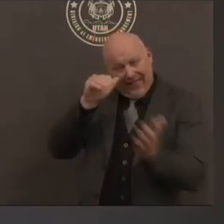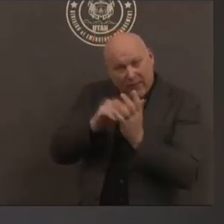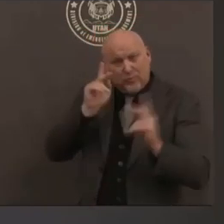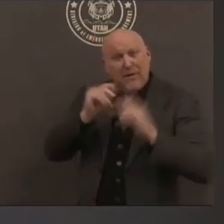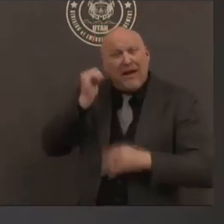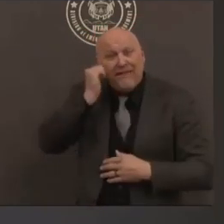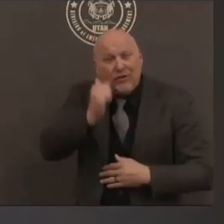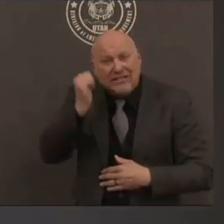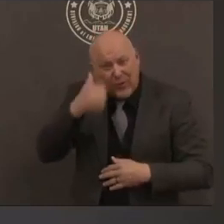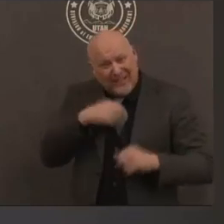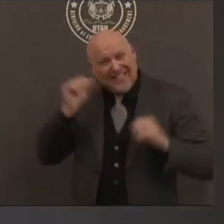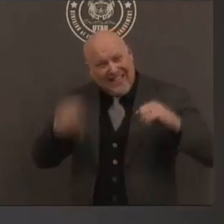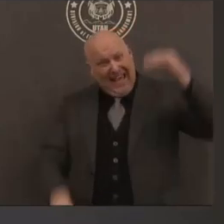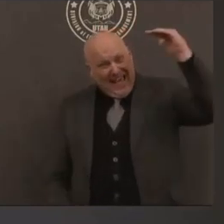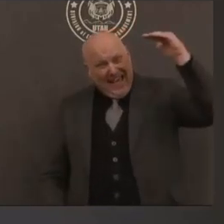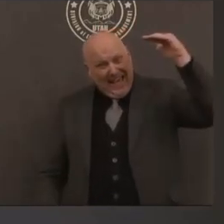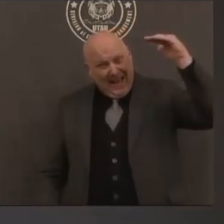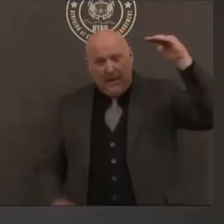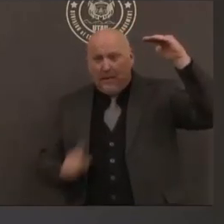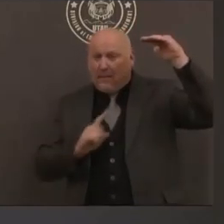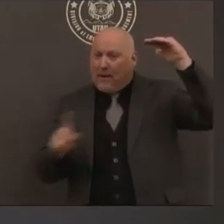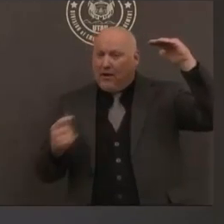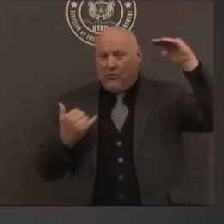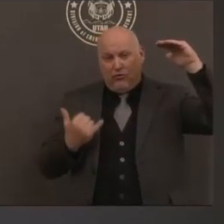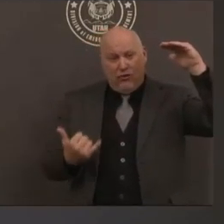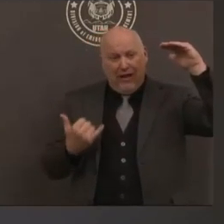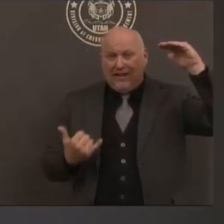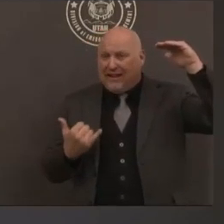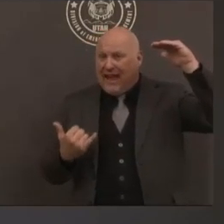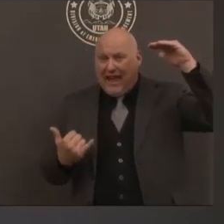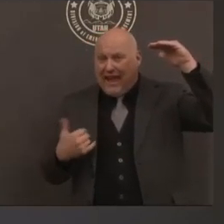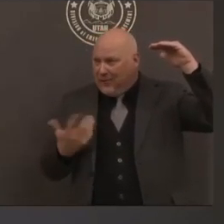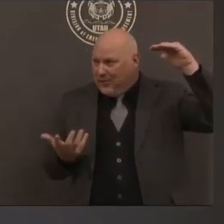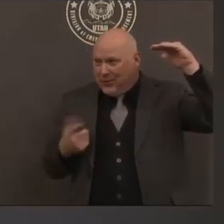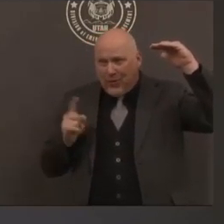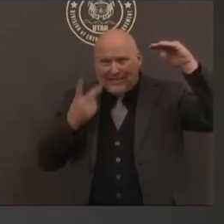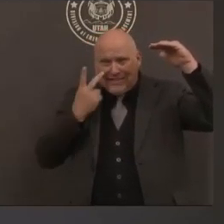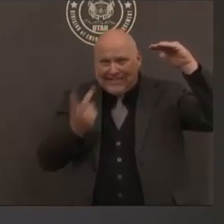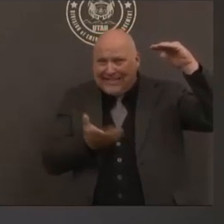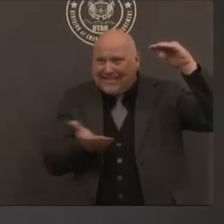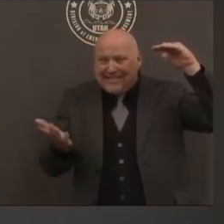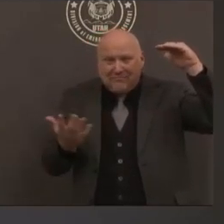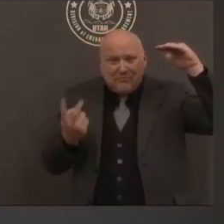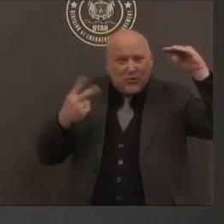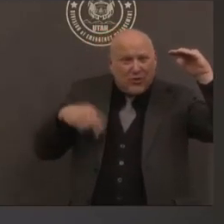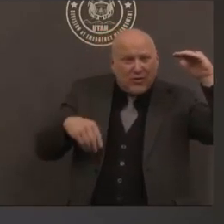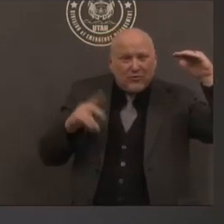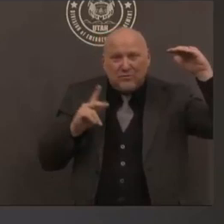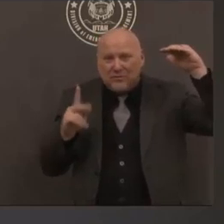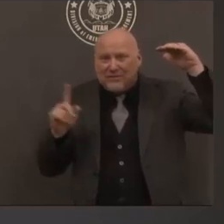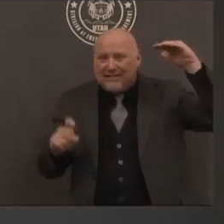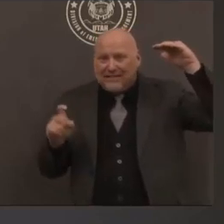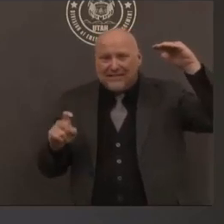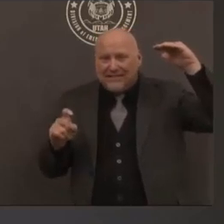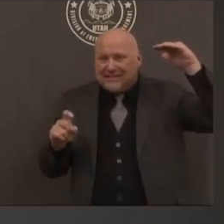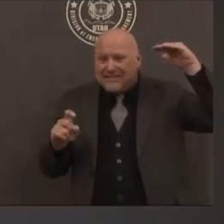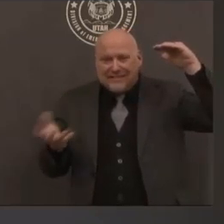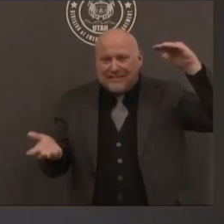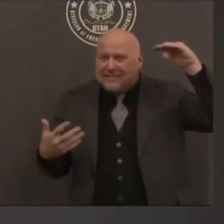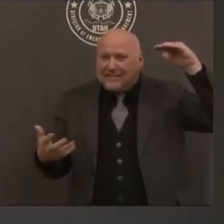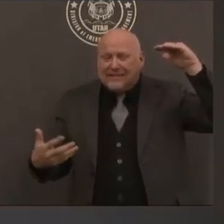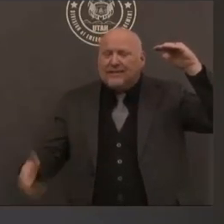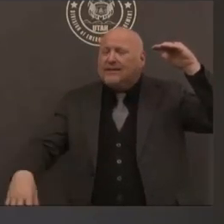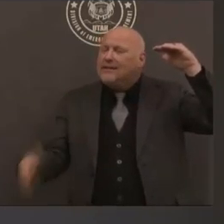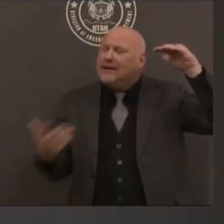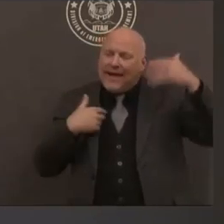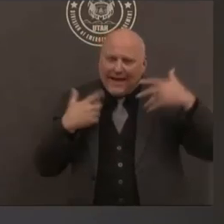you know around 2 1500 tests done a day we're encouraging anybody with even the most mild of symptoms to contact their provider or